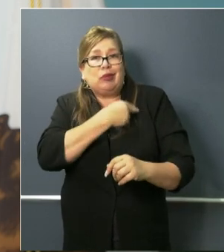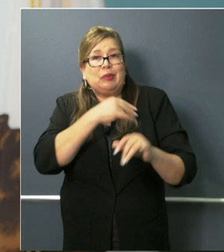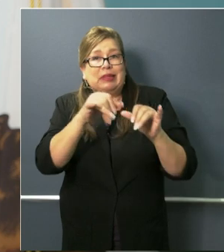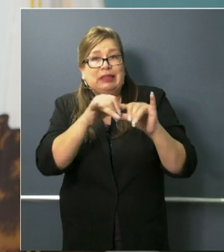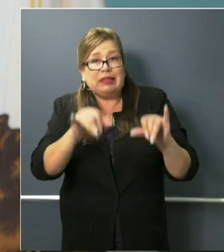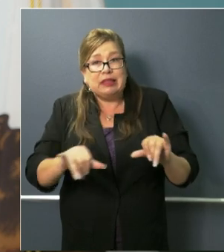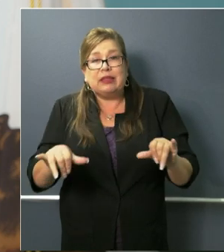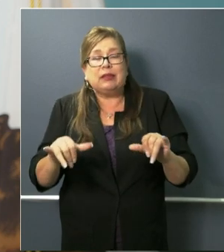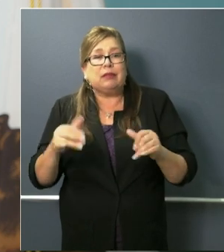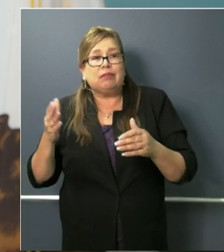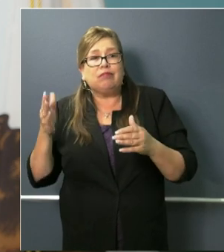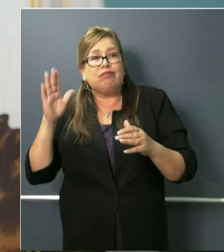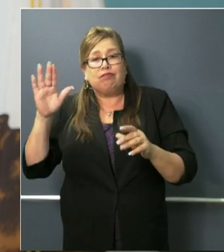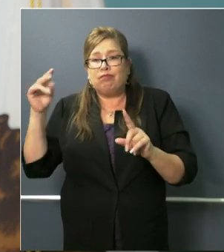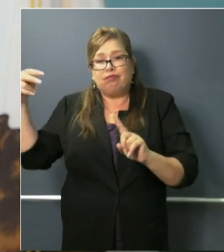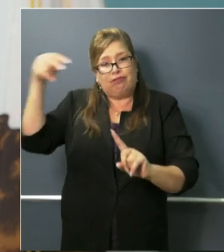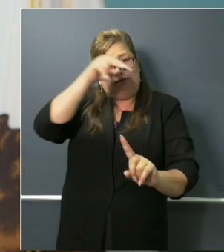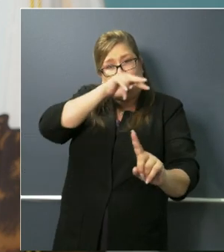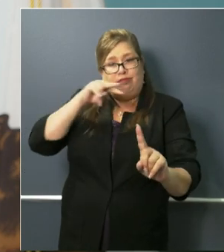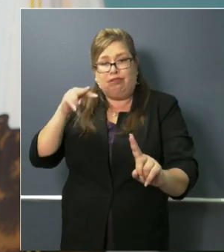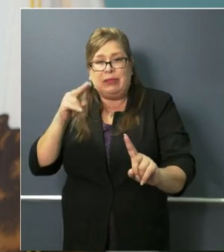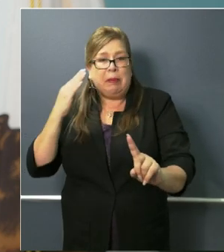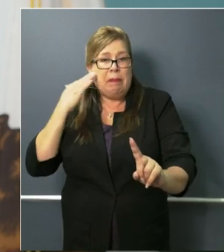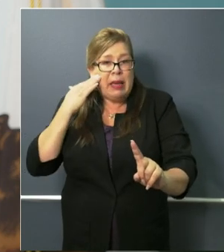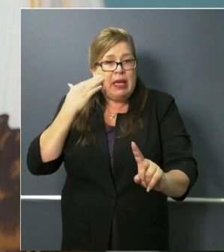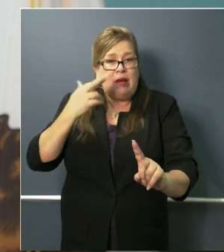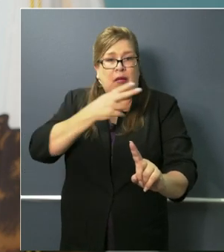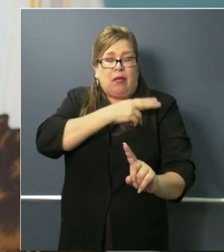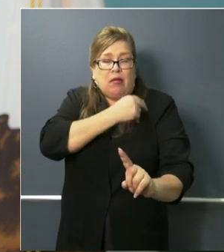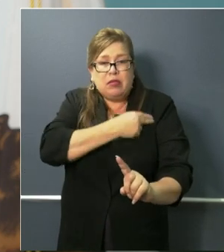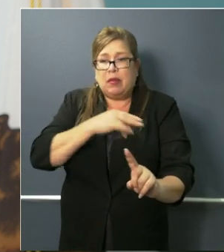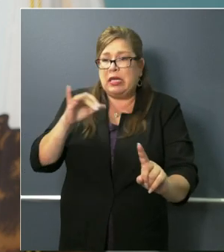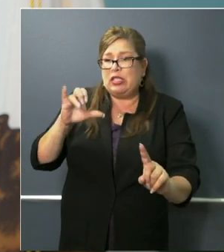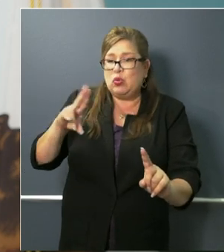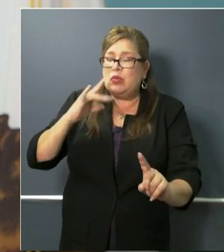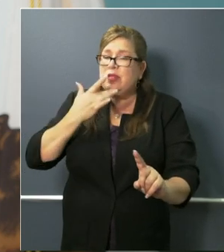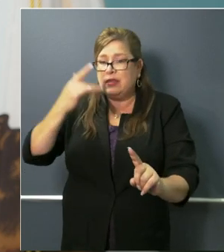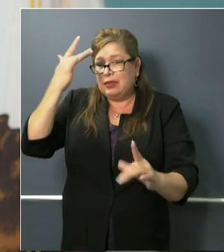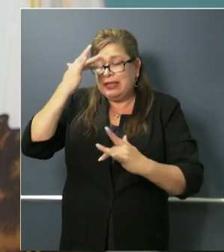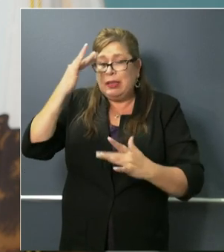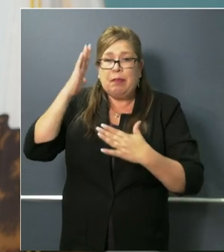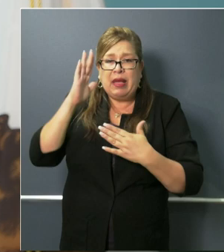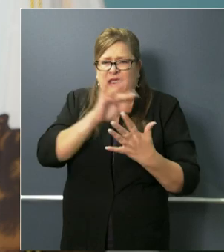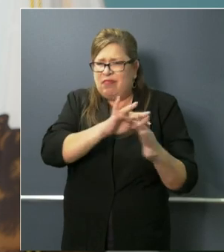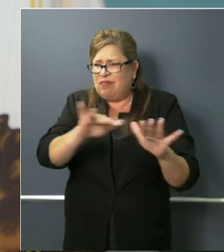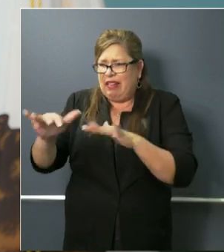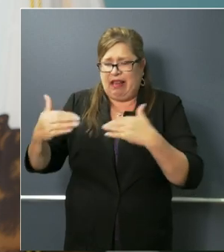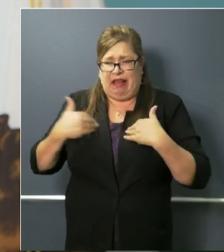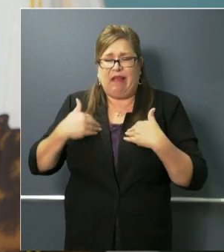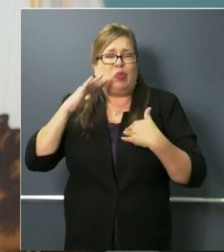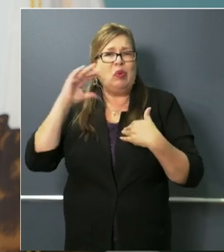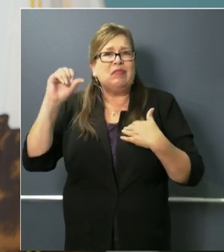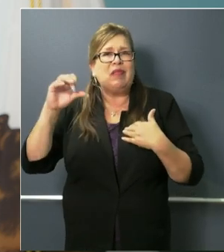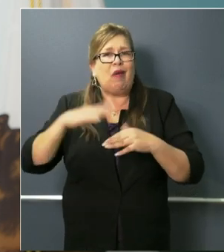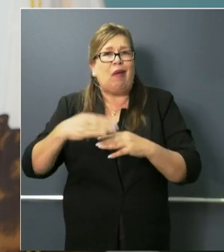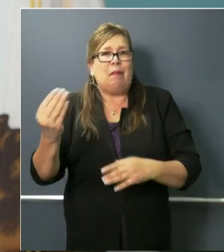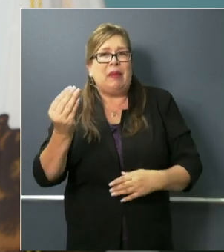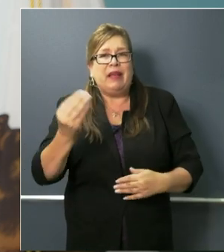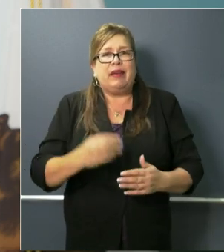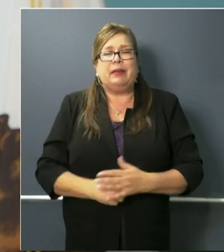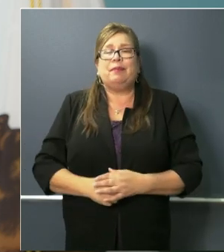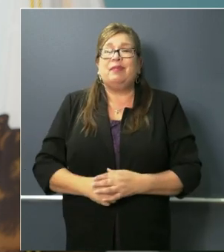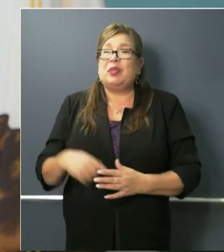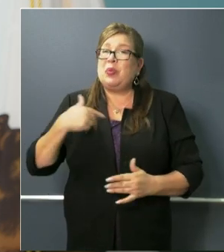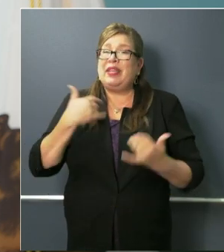and delivery system perspective. We continue to work on a myriad of other issues, on small business needs, on